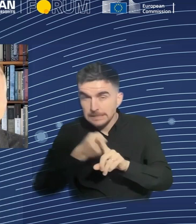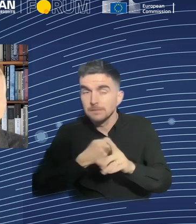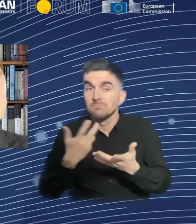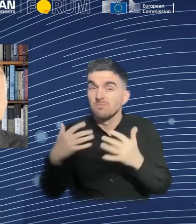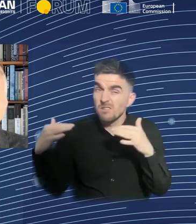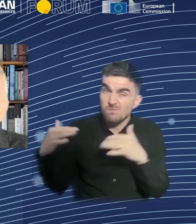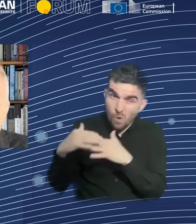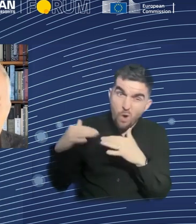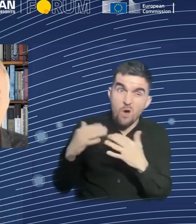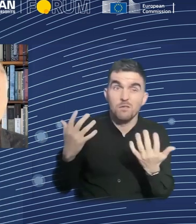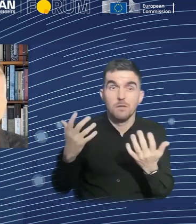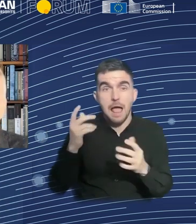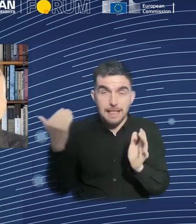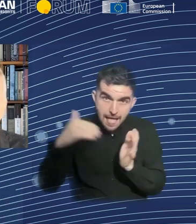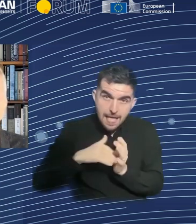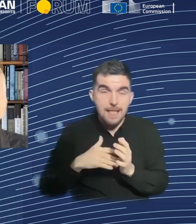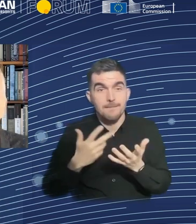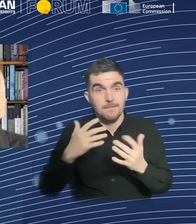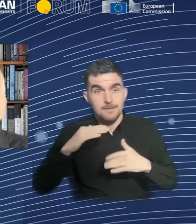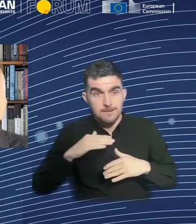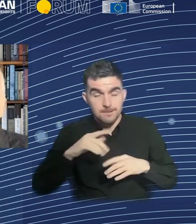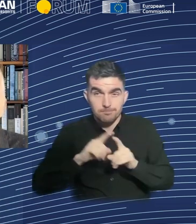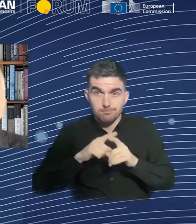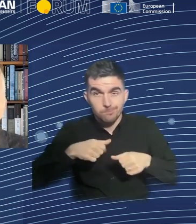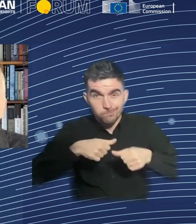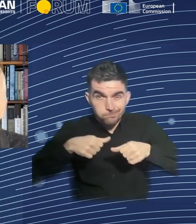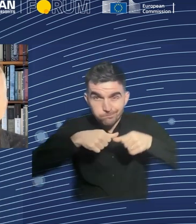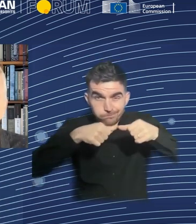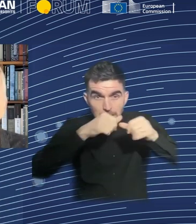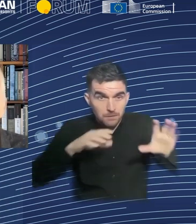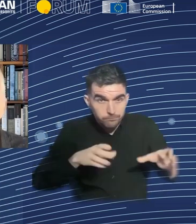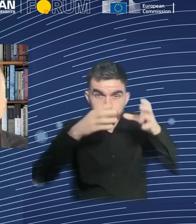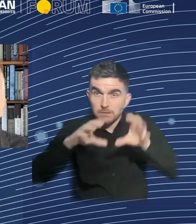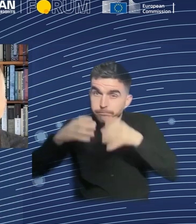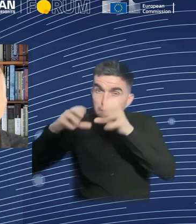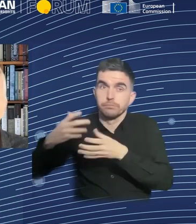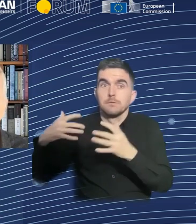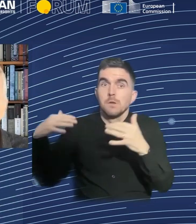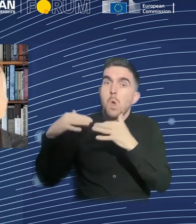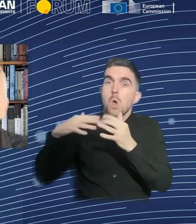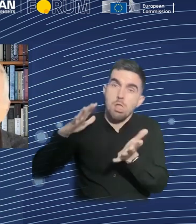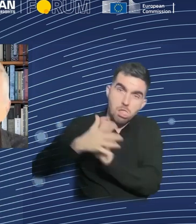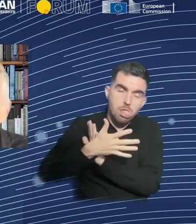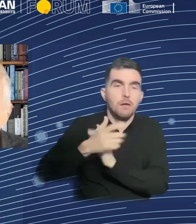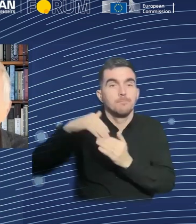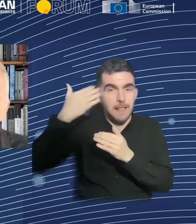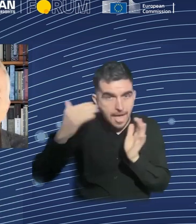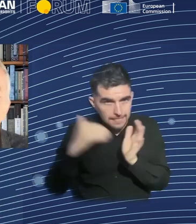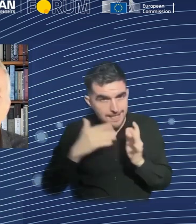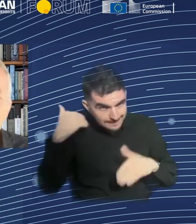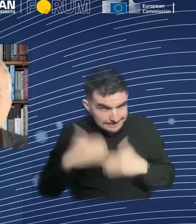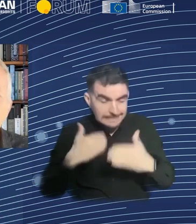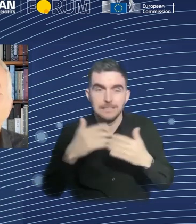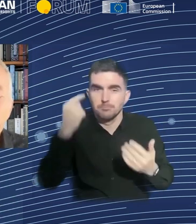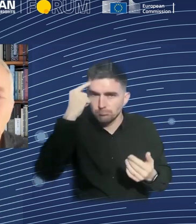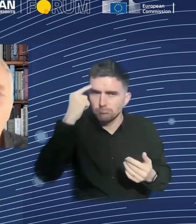we made, the choices we made about how we would deploy our industrial might are the same kinds of choices